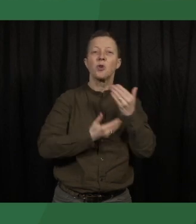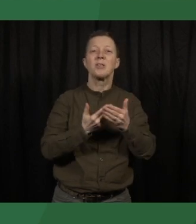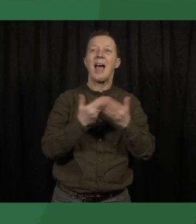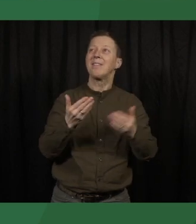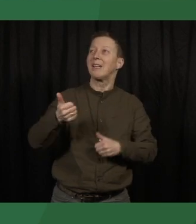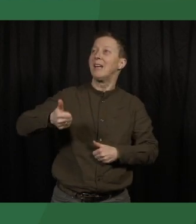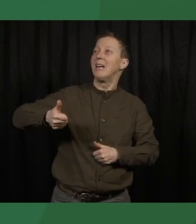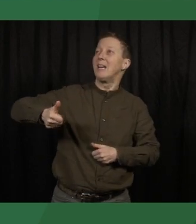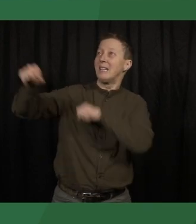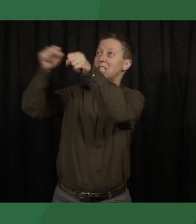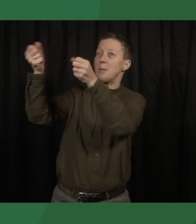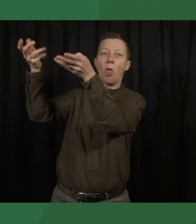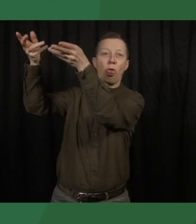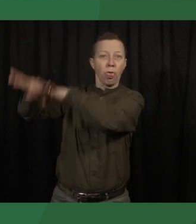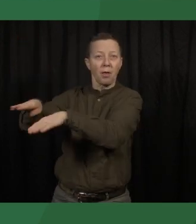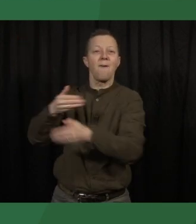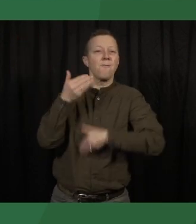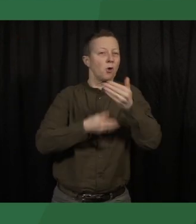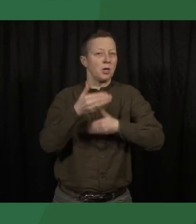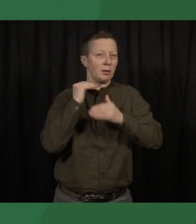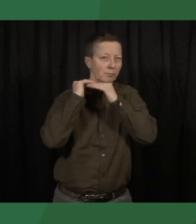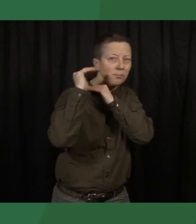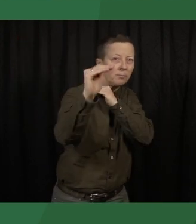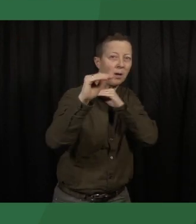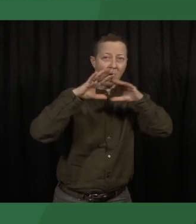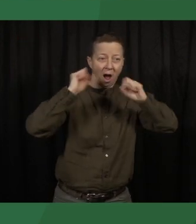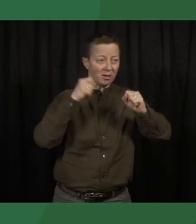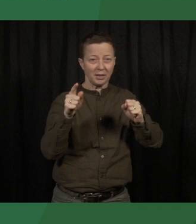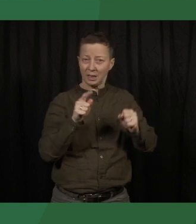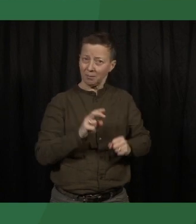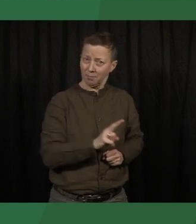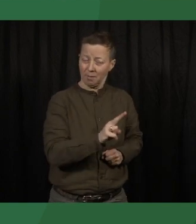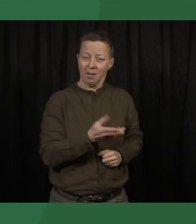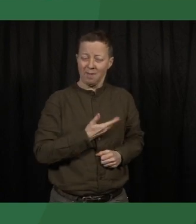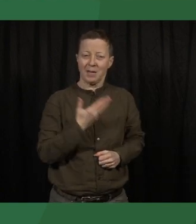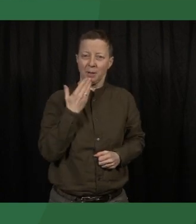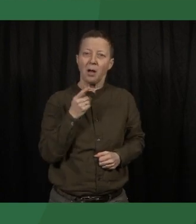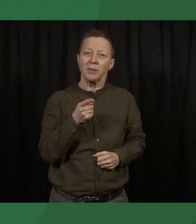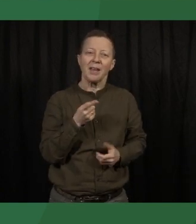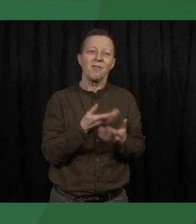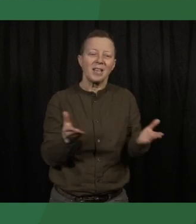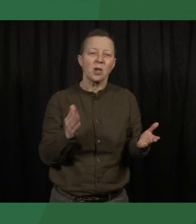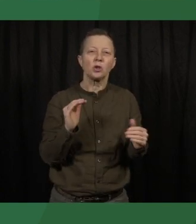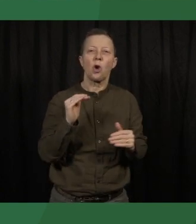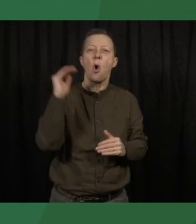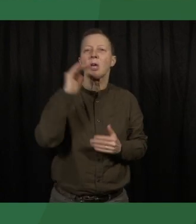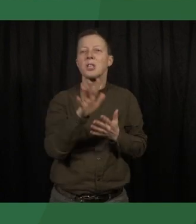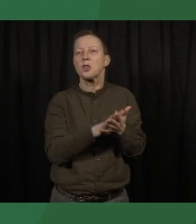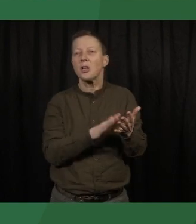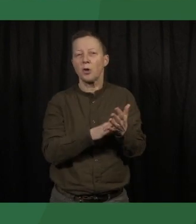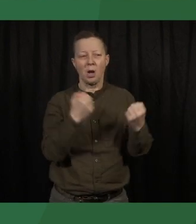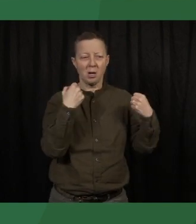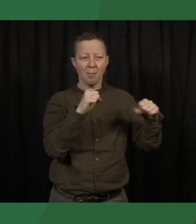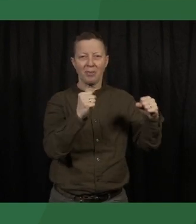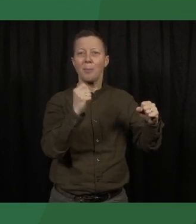All of these characteristics, which are really good, also have been shown to increase the likelihood that the campaign is